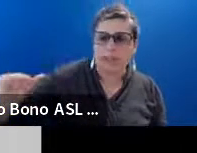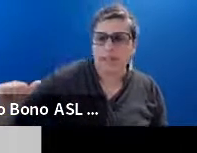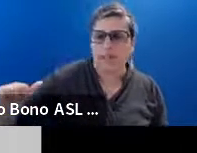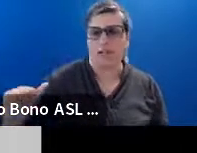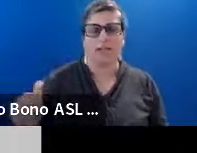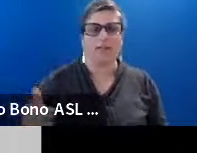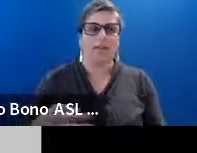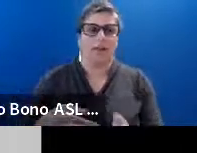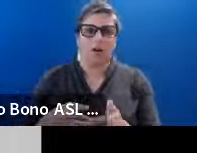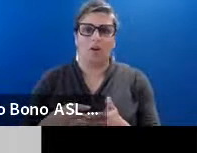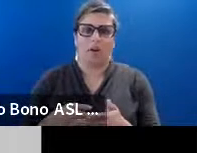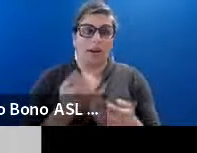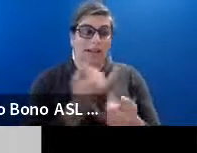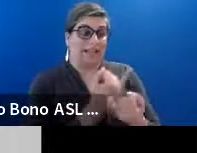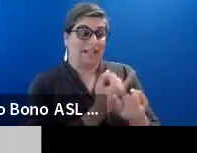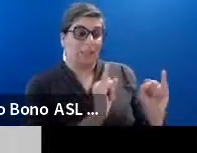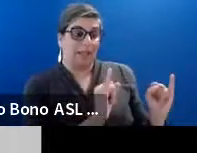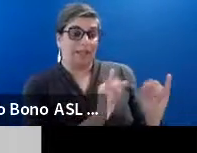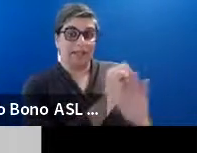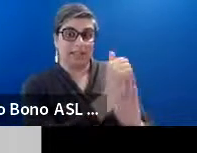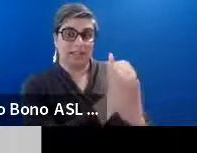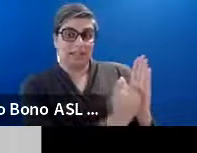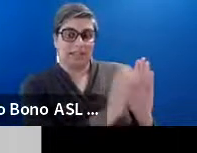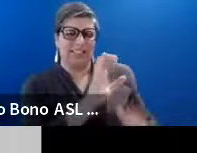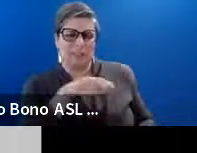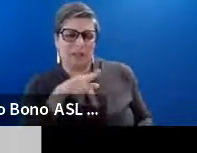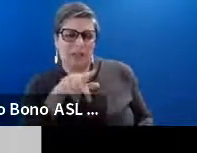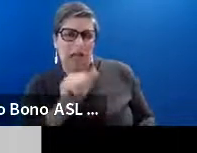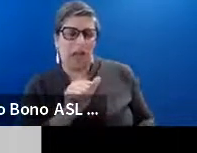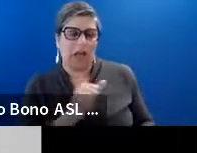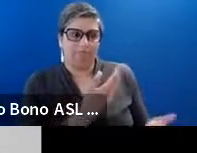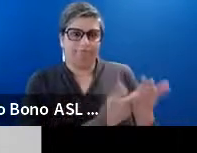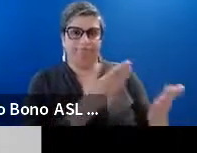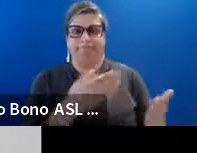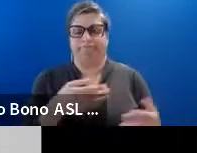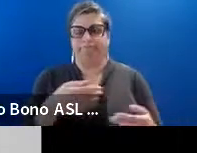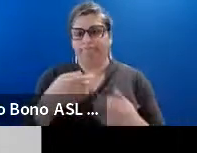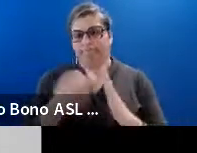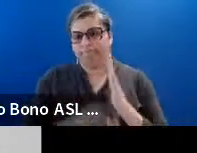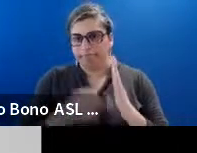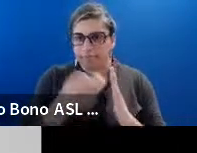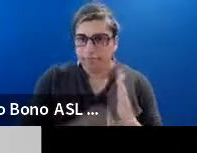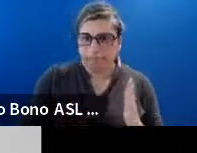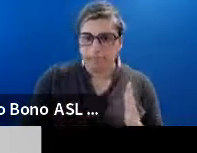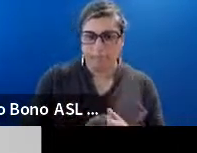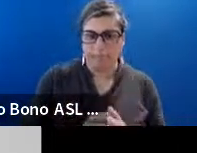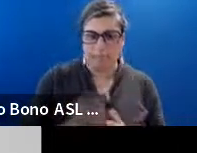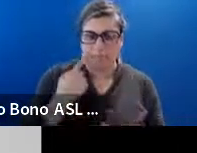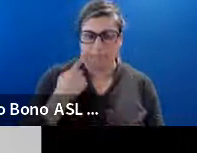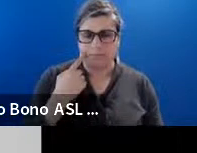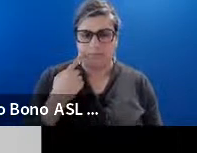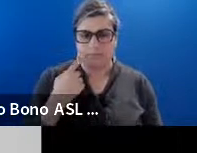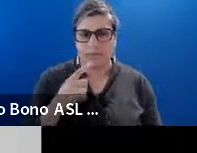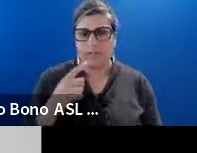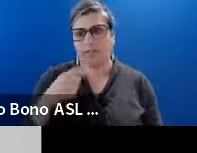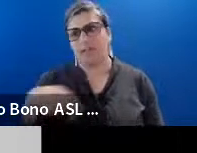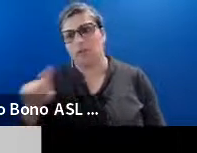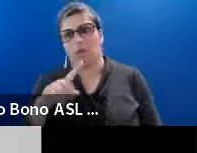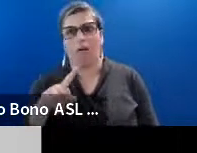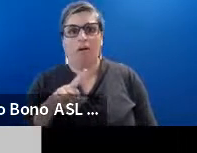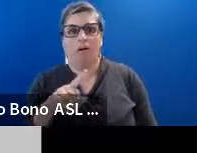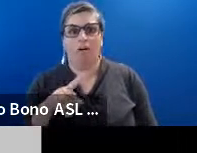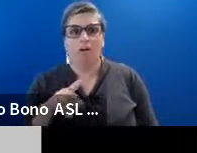An independent CPA. Uh. To verify. That the costs incurred. You know. Are eligible. For the Illinois incentive.